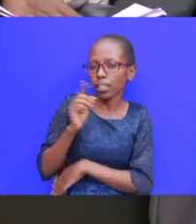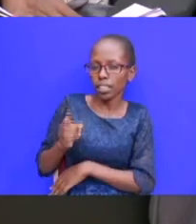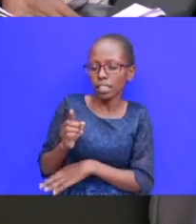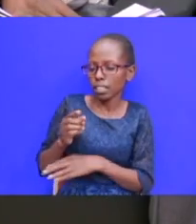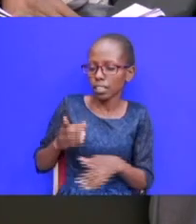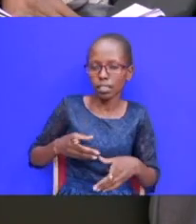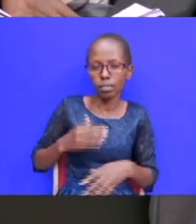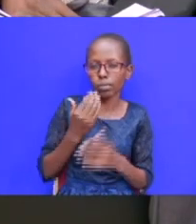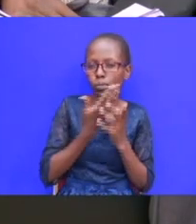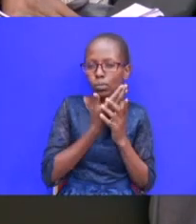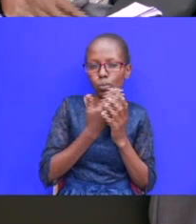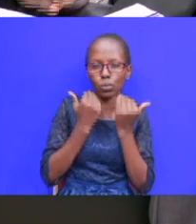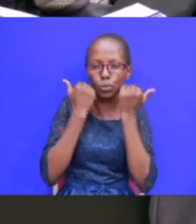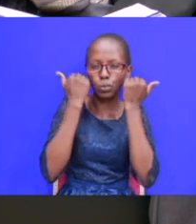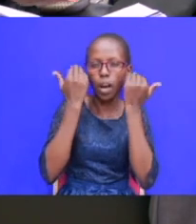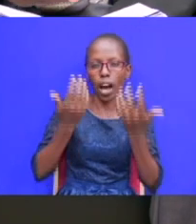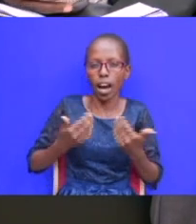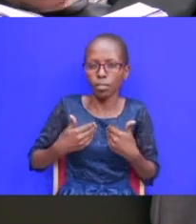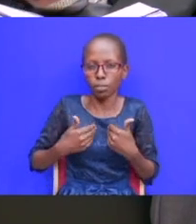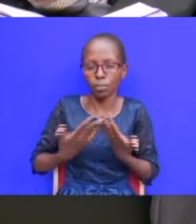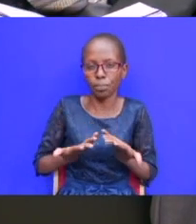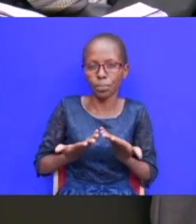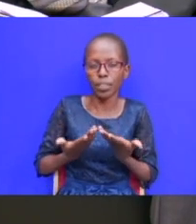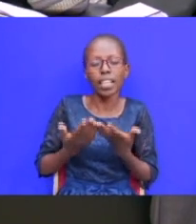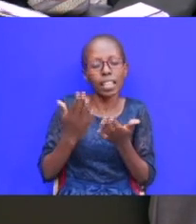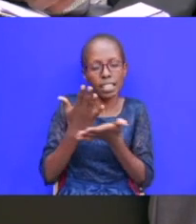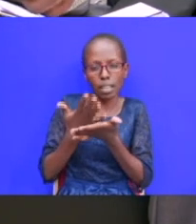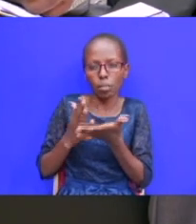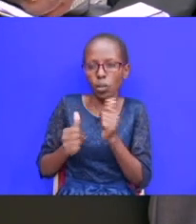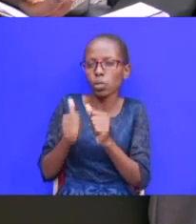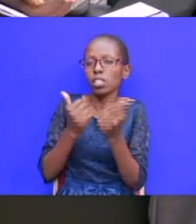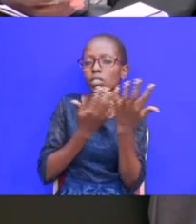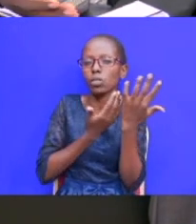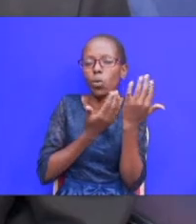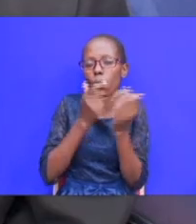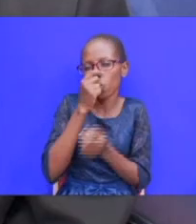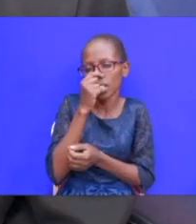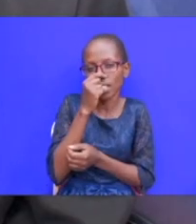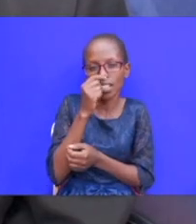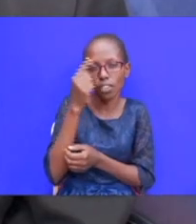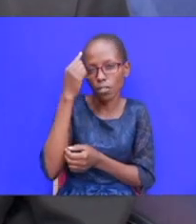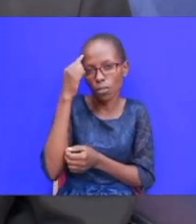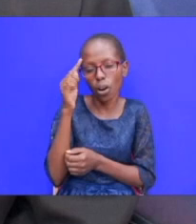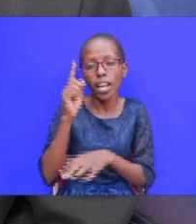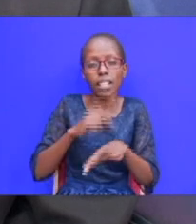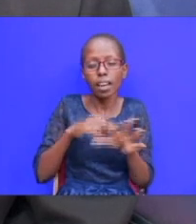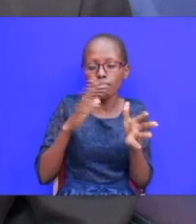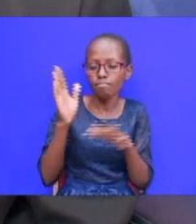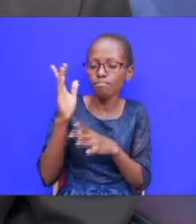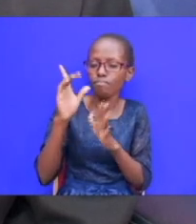there is something that is he is yearning for you know the last time he left home